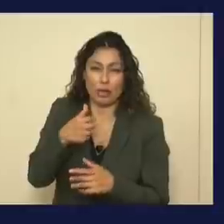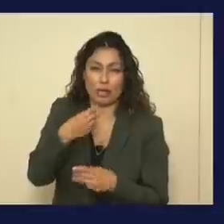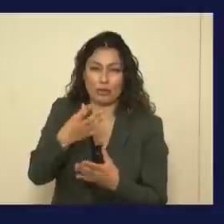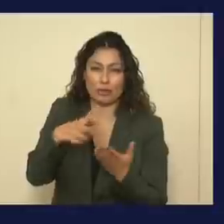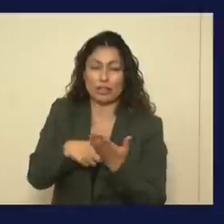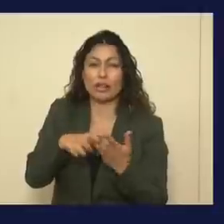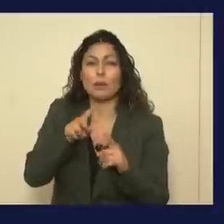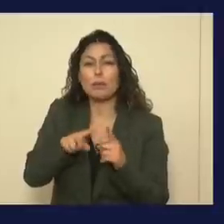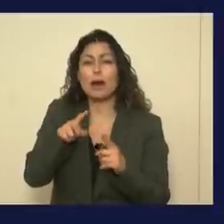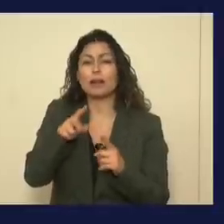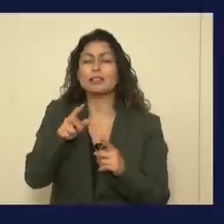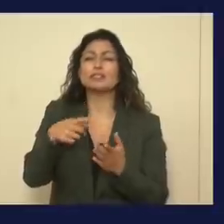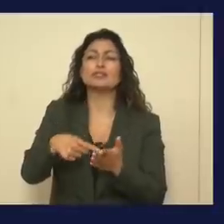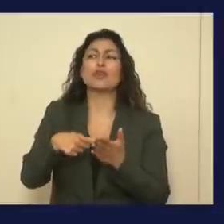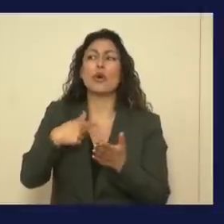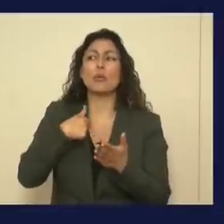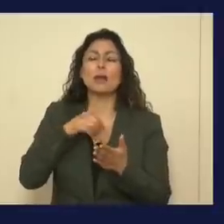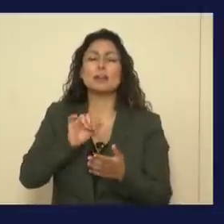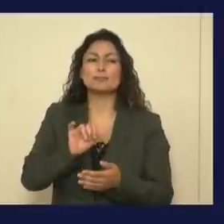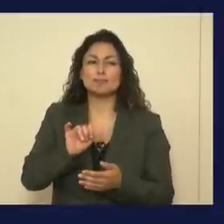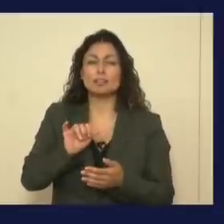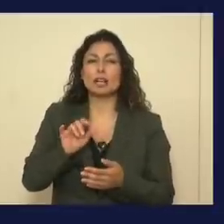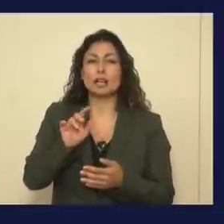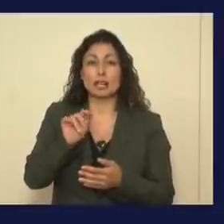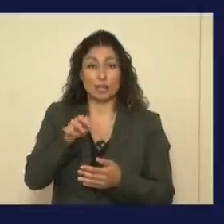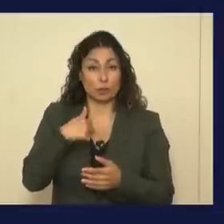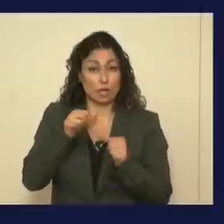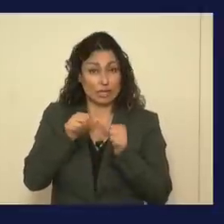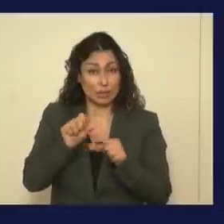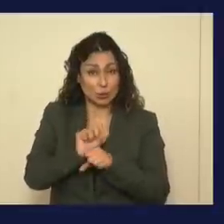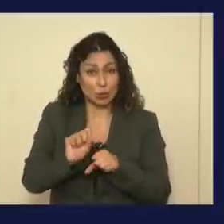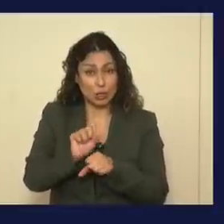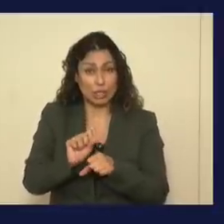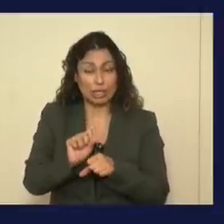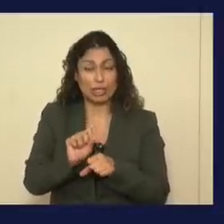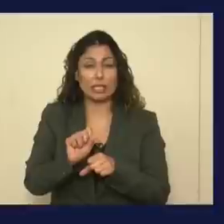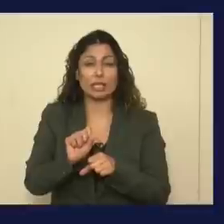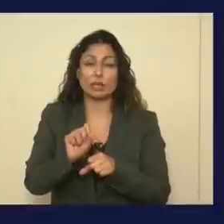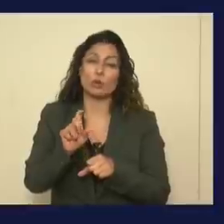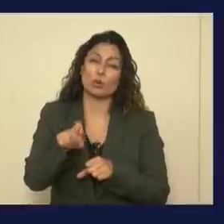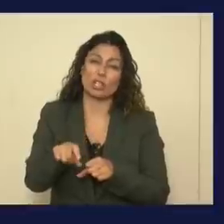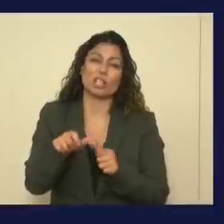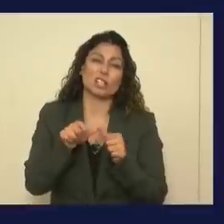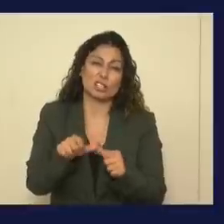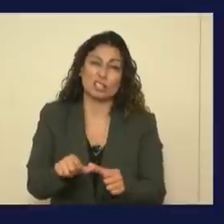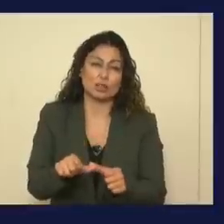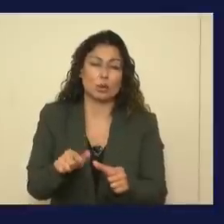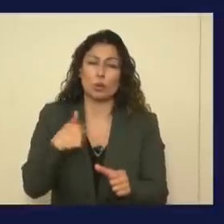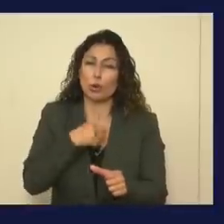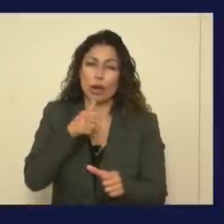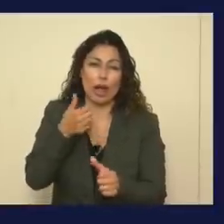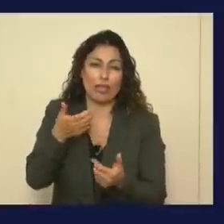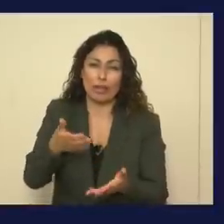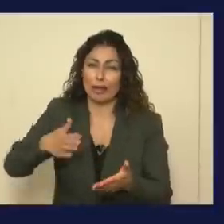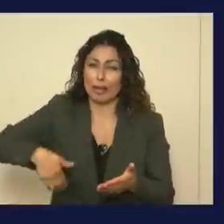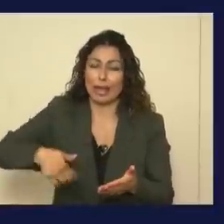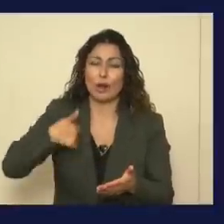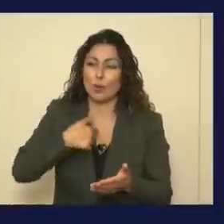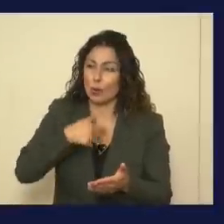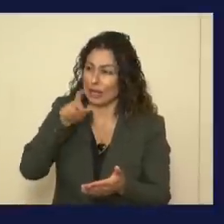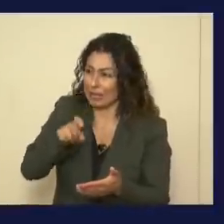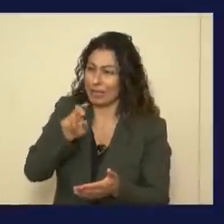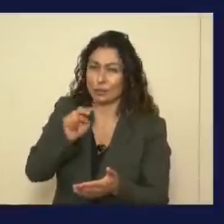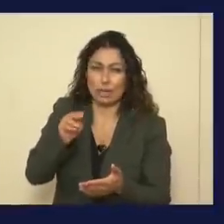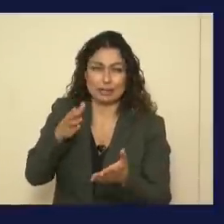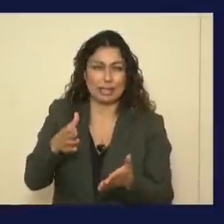when we keep working, we're not quite there. I need New Mexicans to do better. The